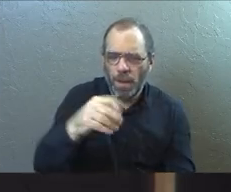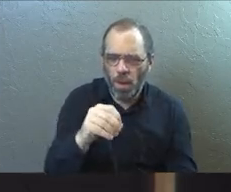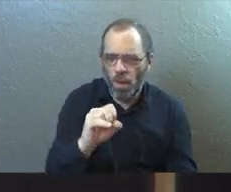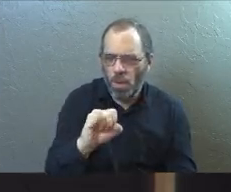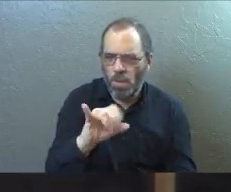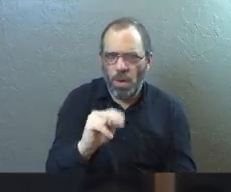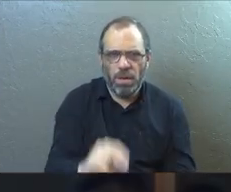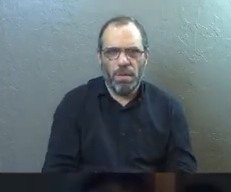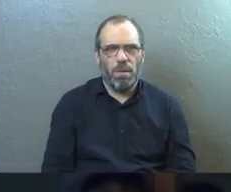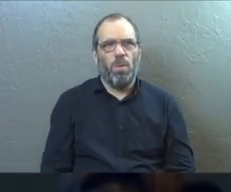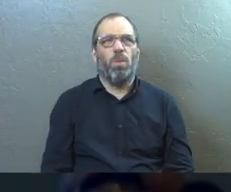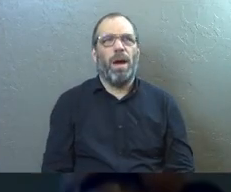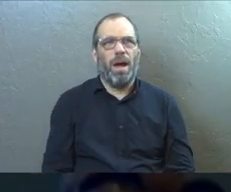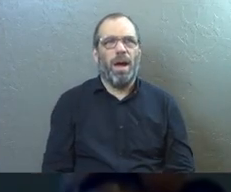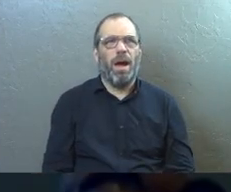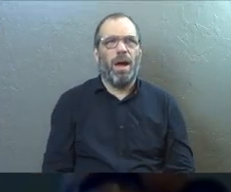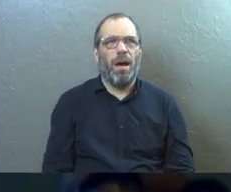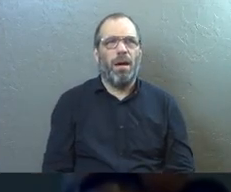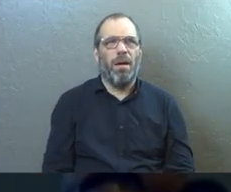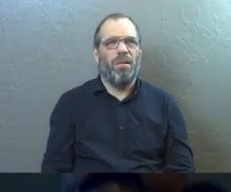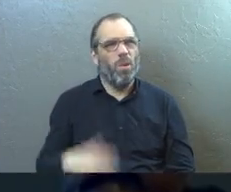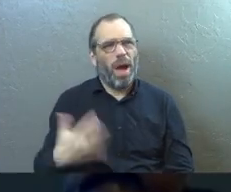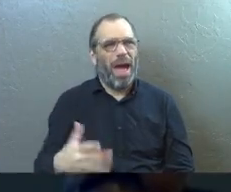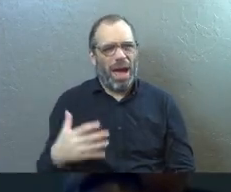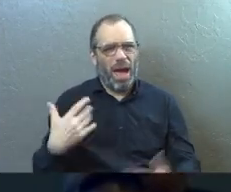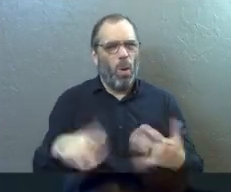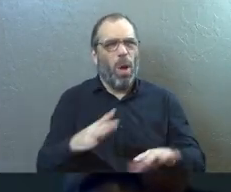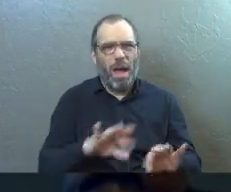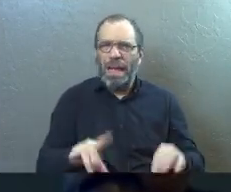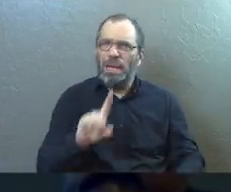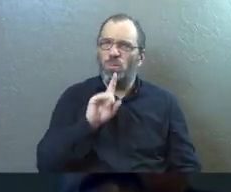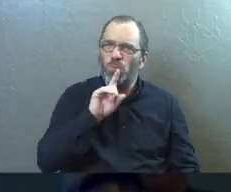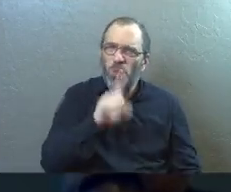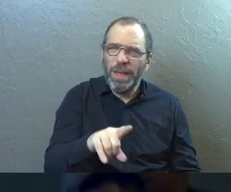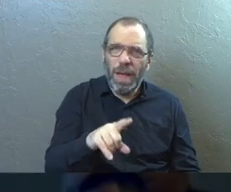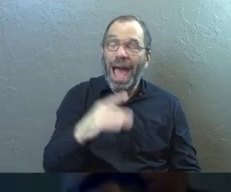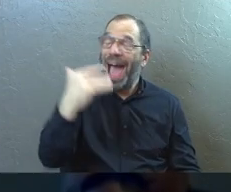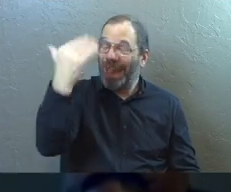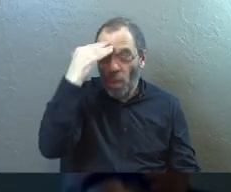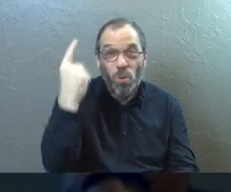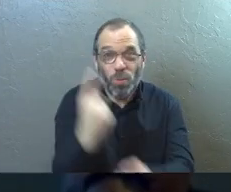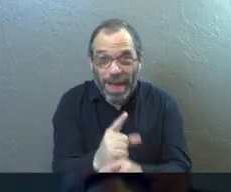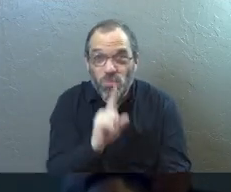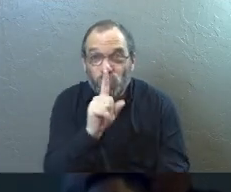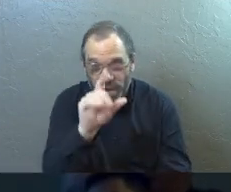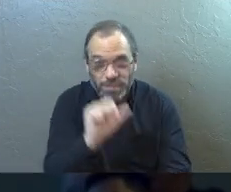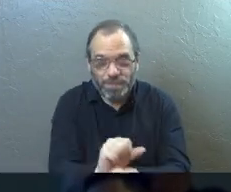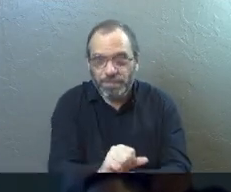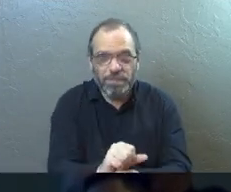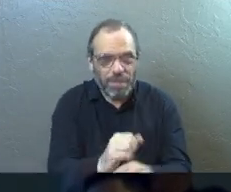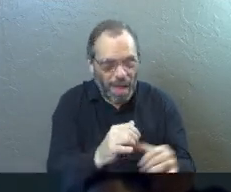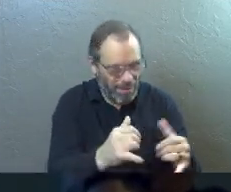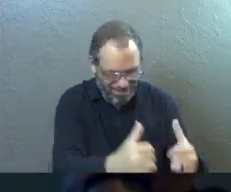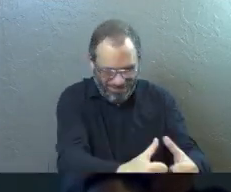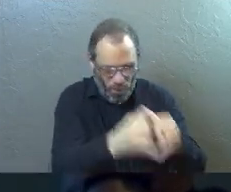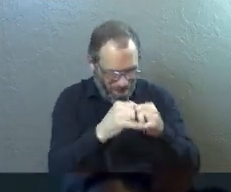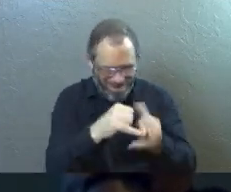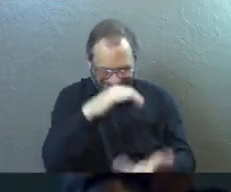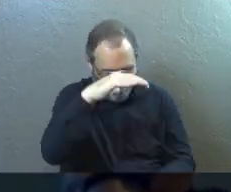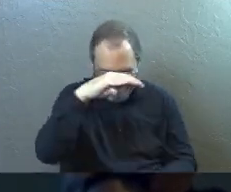It's like, well, that's an Academy Award winning thing. It's just so real and authentic. I know. Won all kinds of awards.